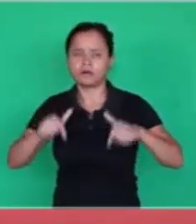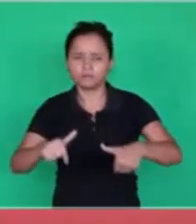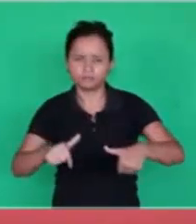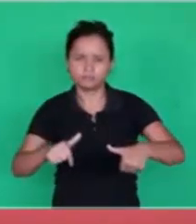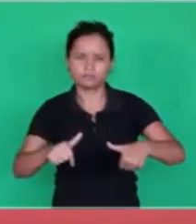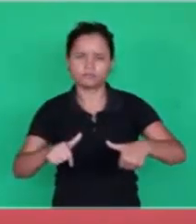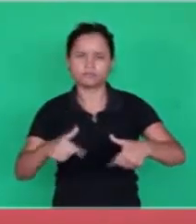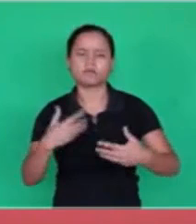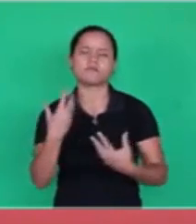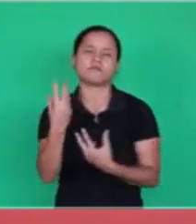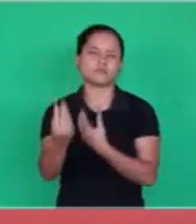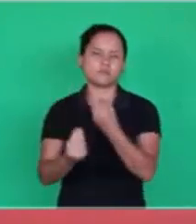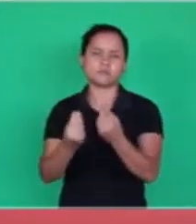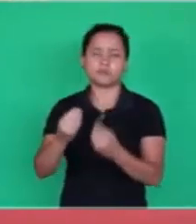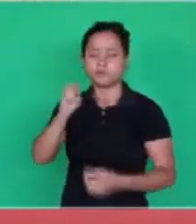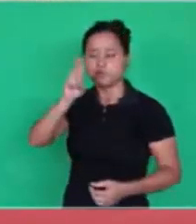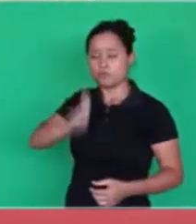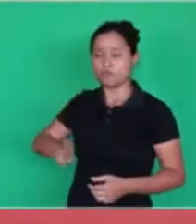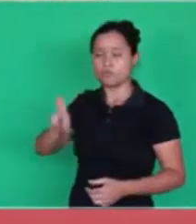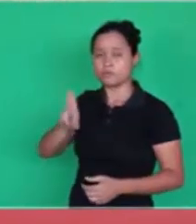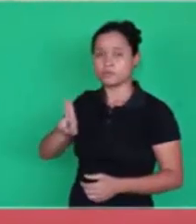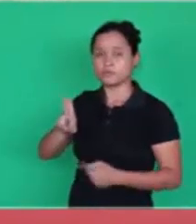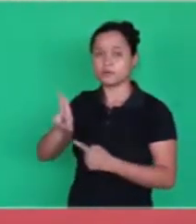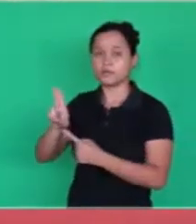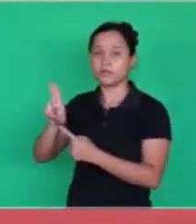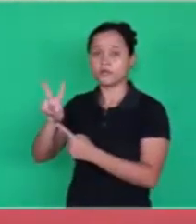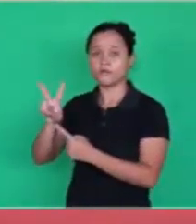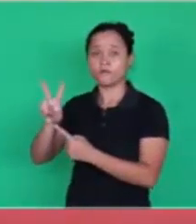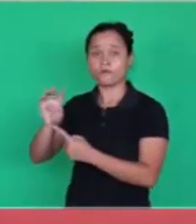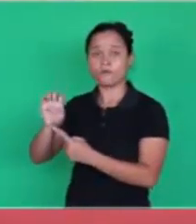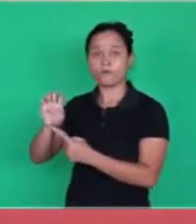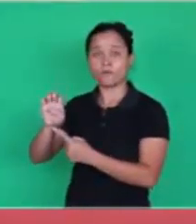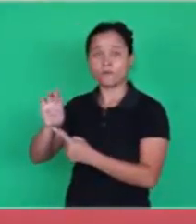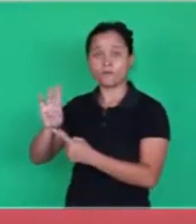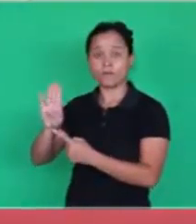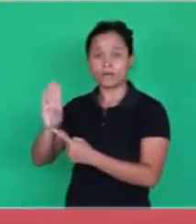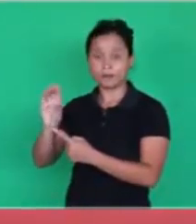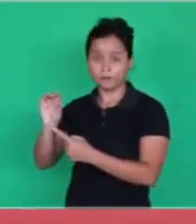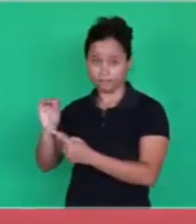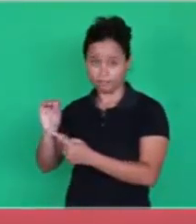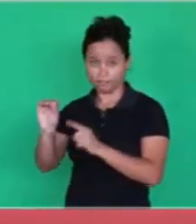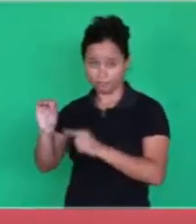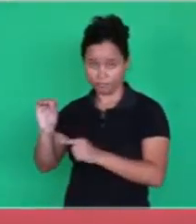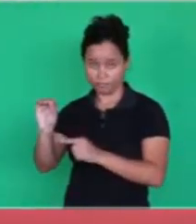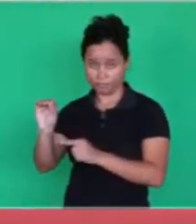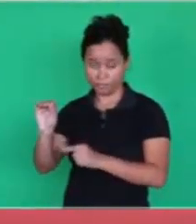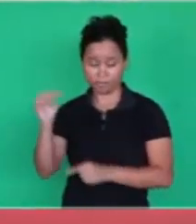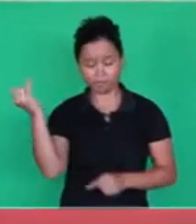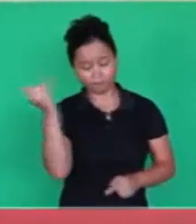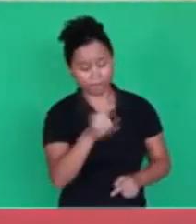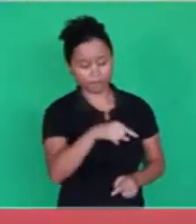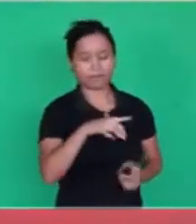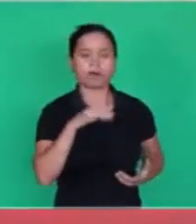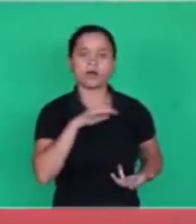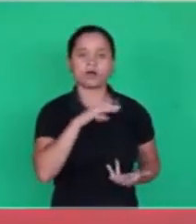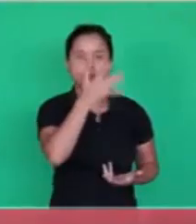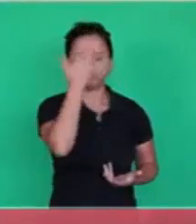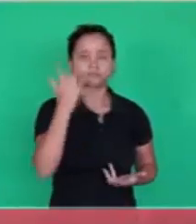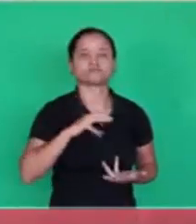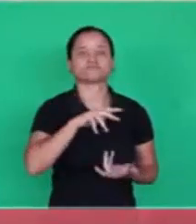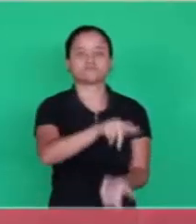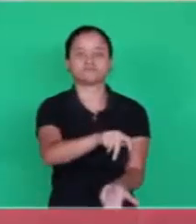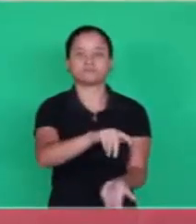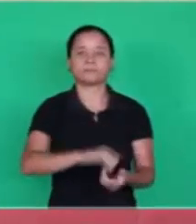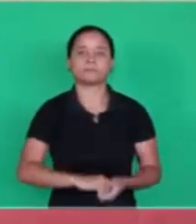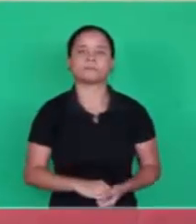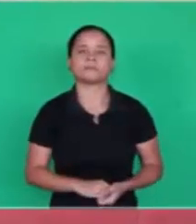He uses the Word to address the world. He doesn't say, I'm God and I'm